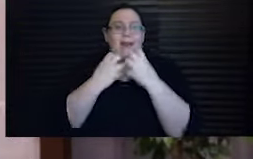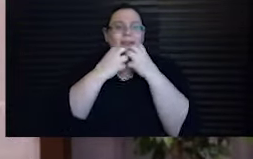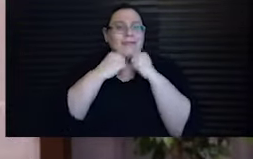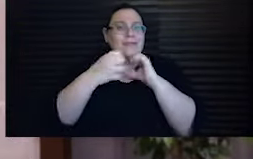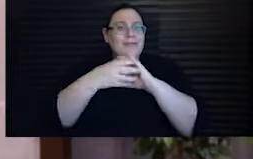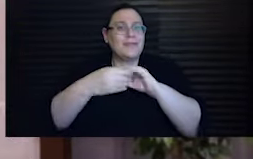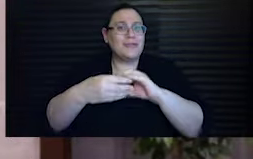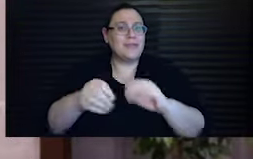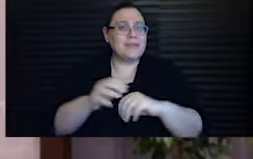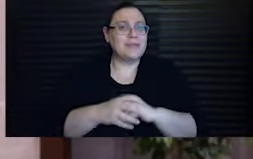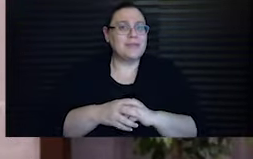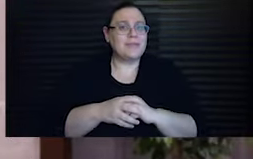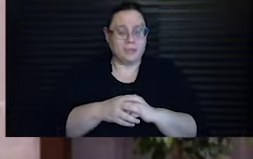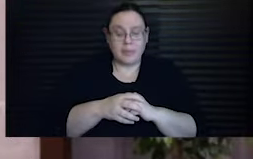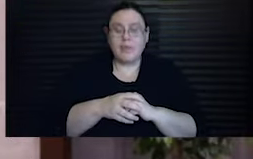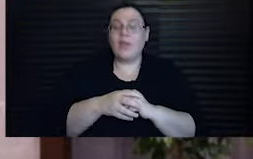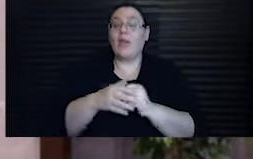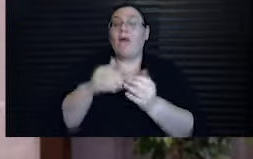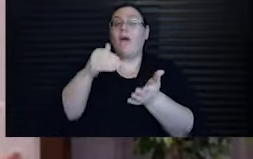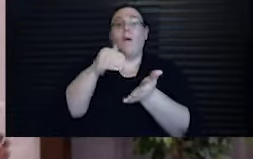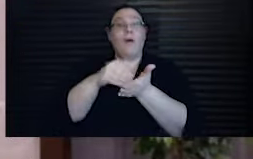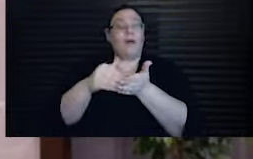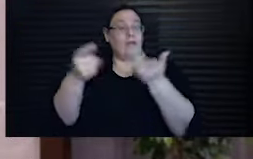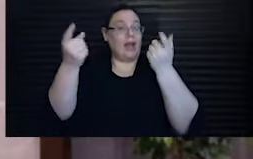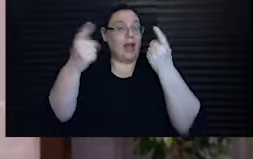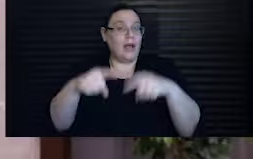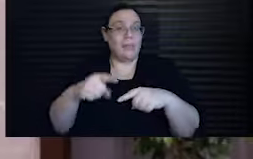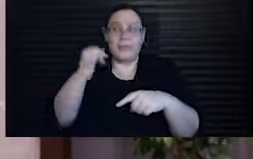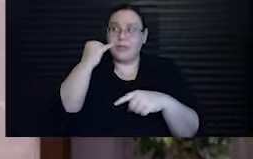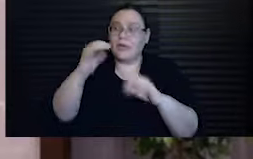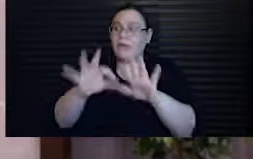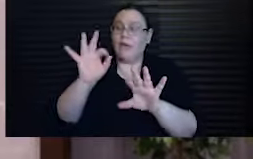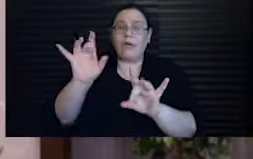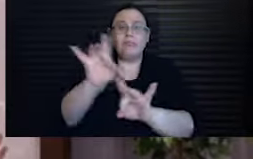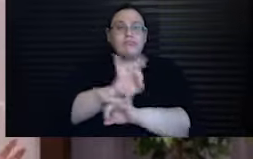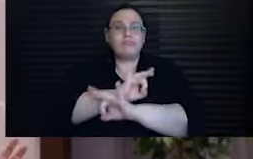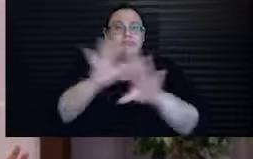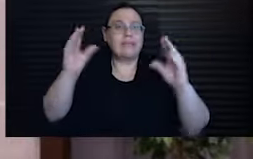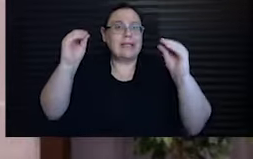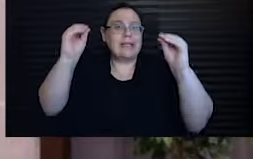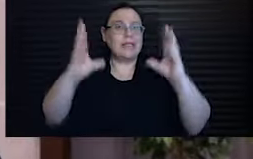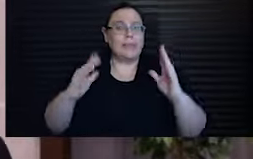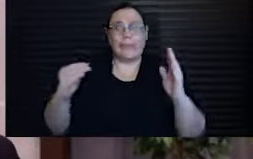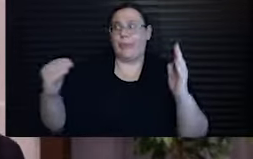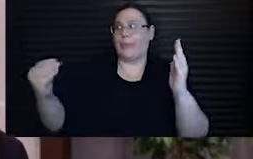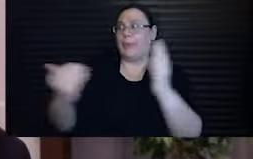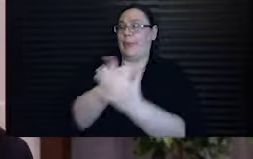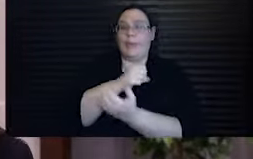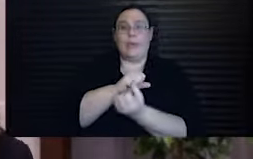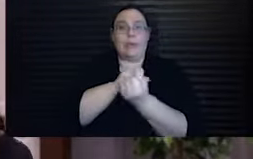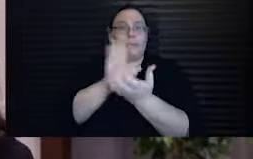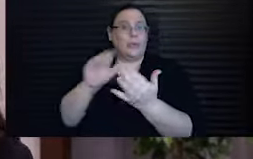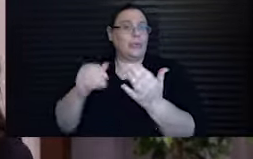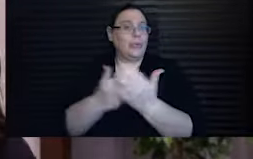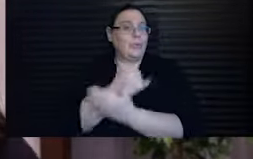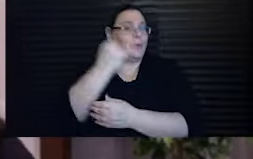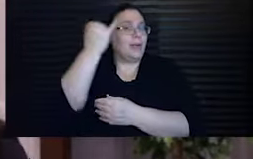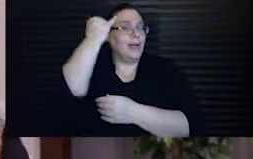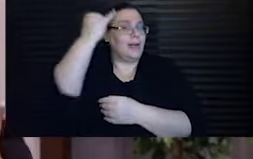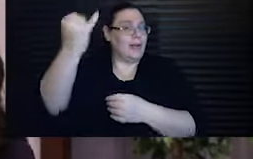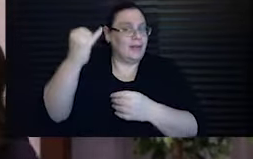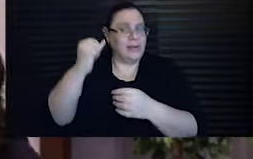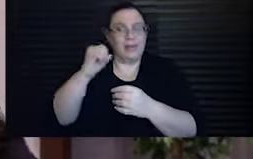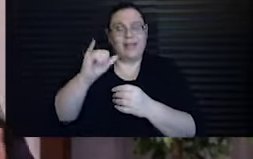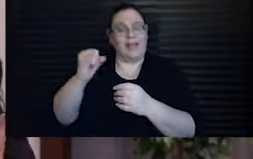Now, what often happens when you find a great teacher who has a really novel approach to something is the